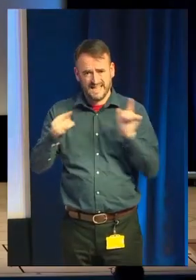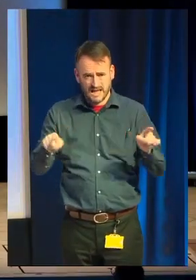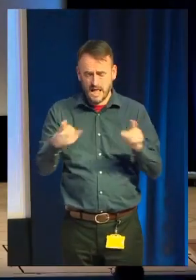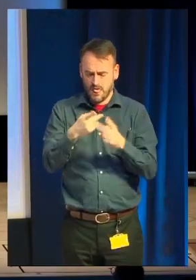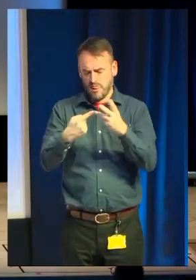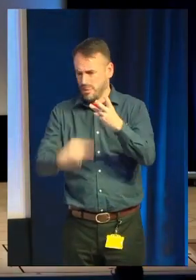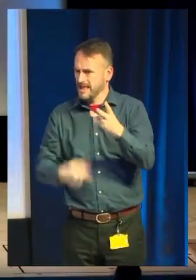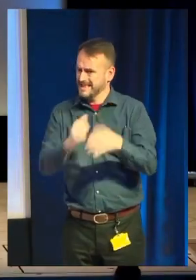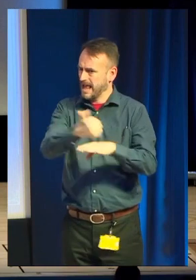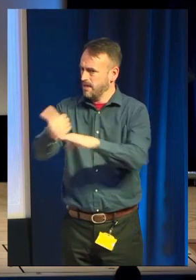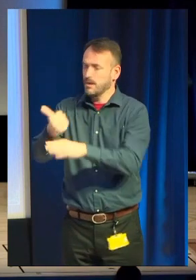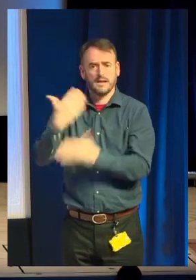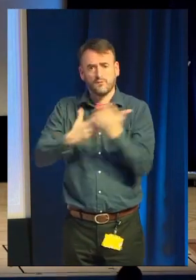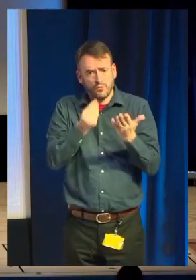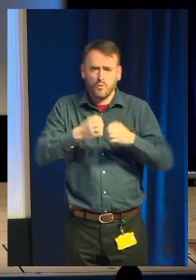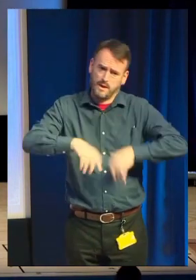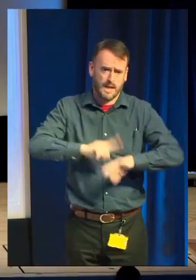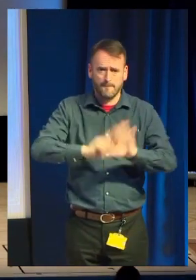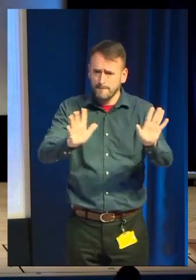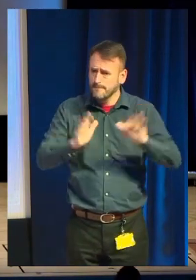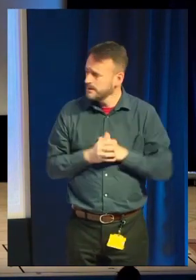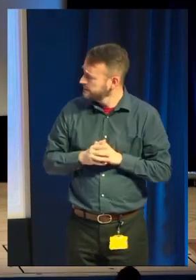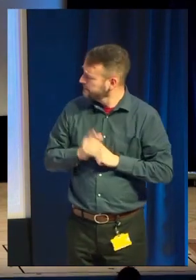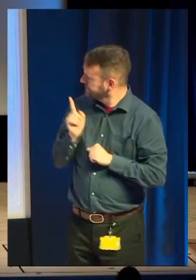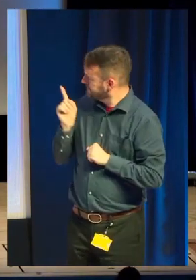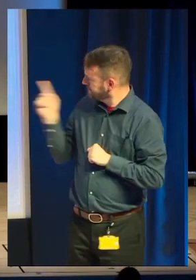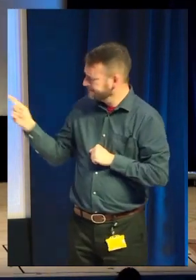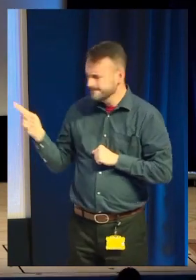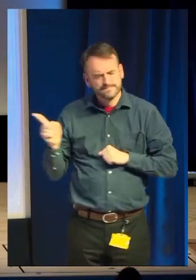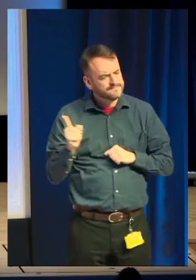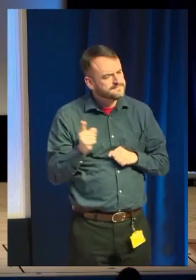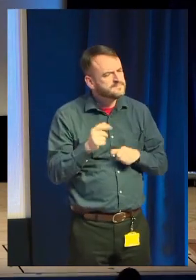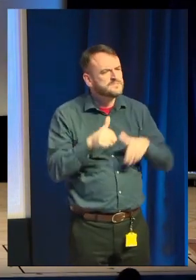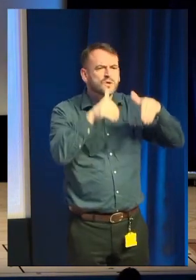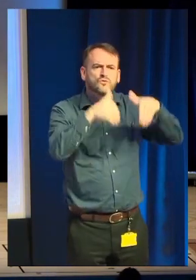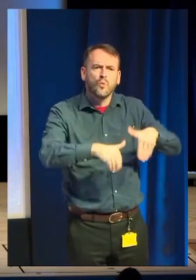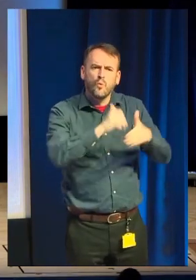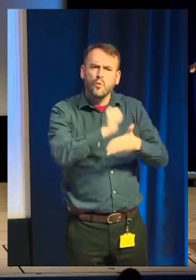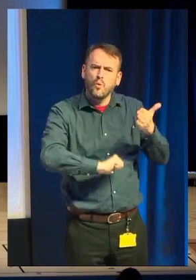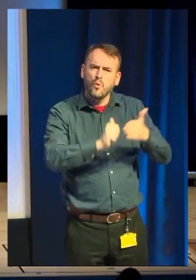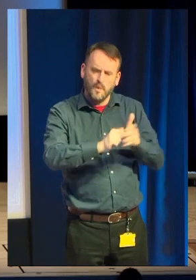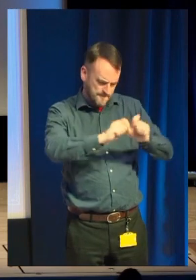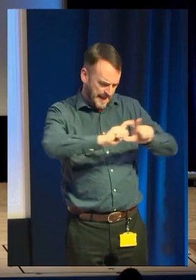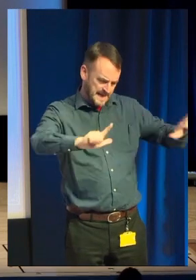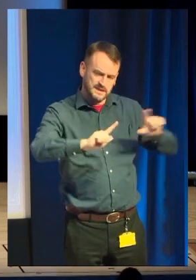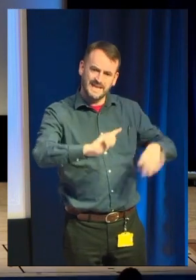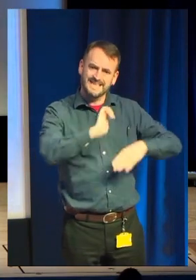The nitty gritty. You need to set up your store page and then review it periodically, like every two weeks.